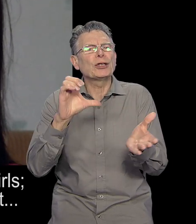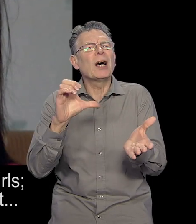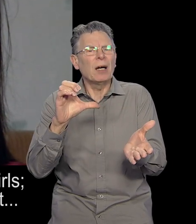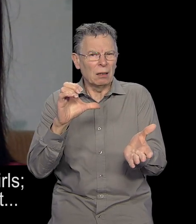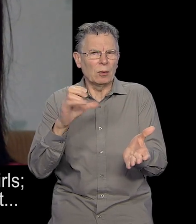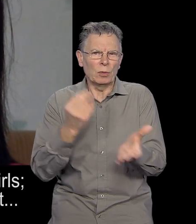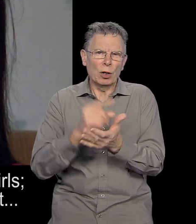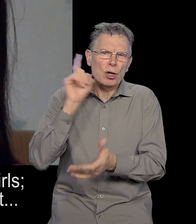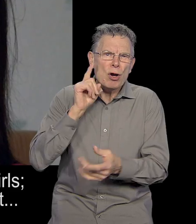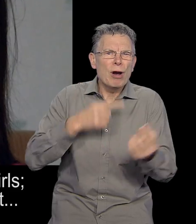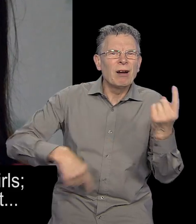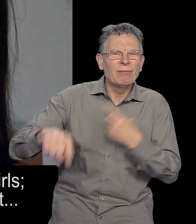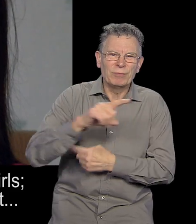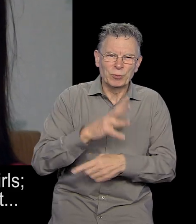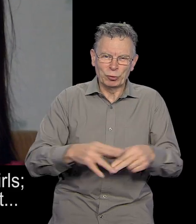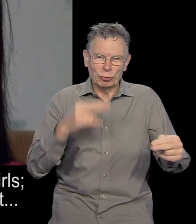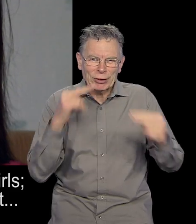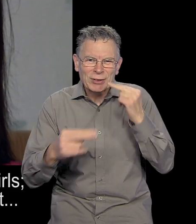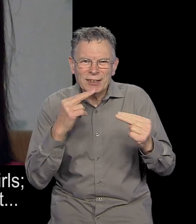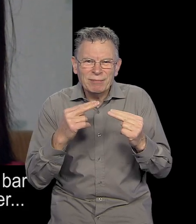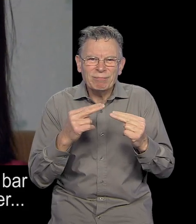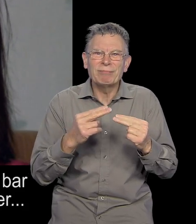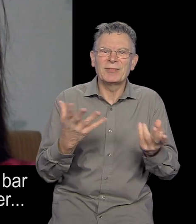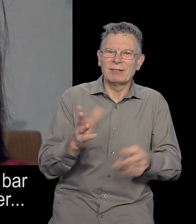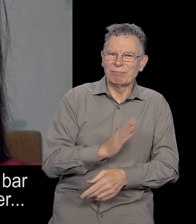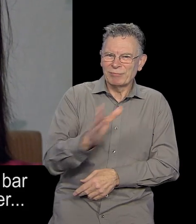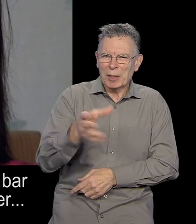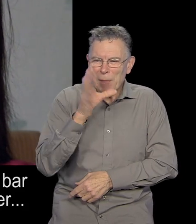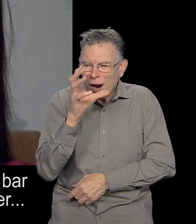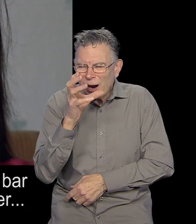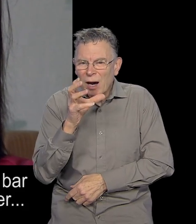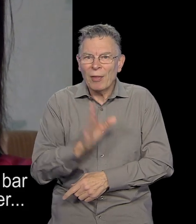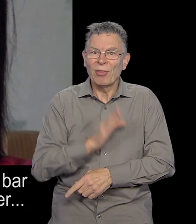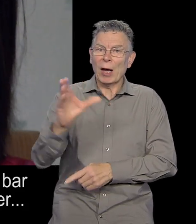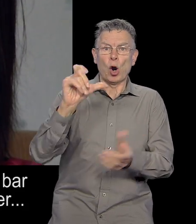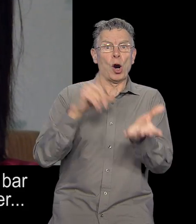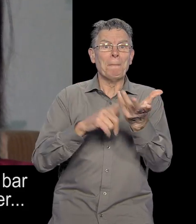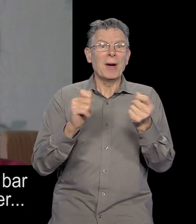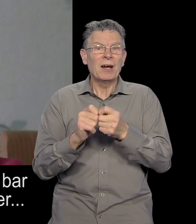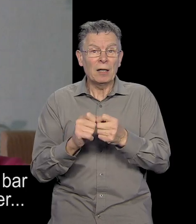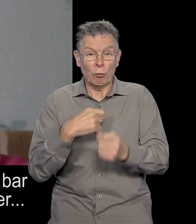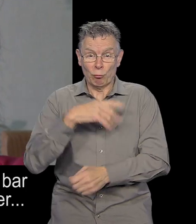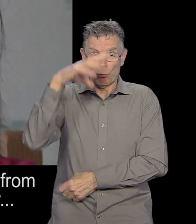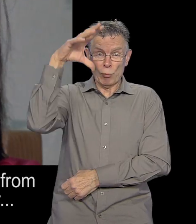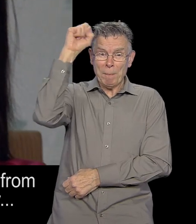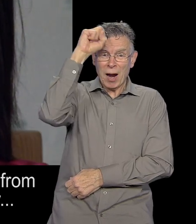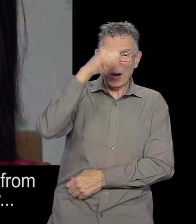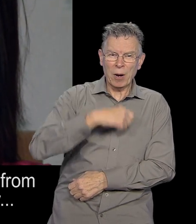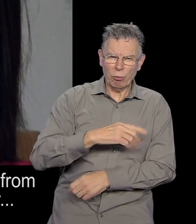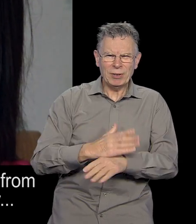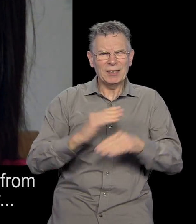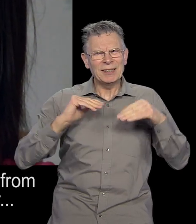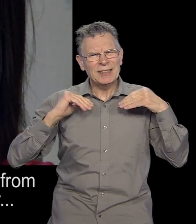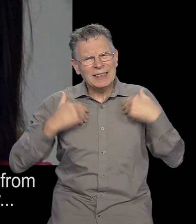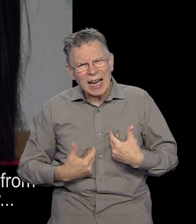Manchester with the girls. We were going to a restaurant and then a club after and a bar before the club. And I remember being